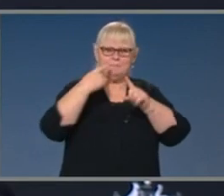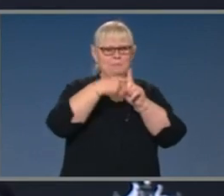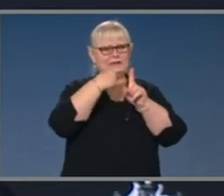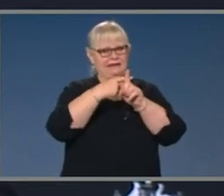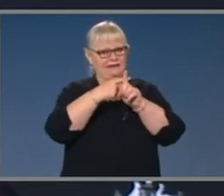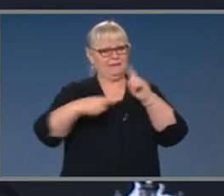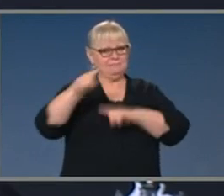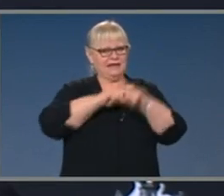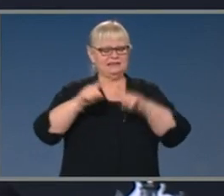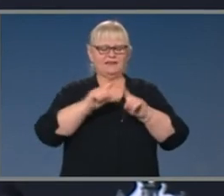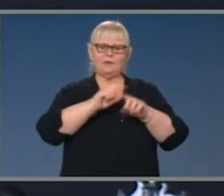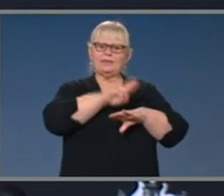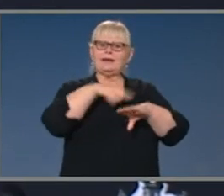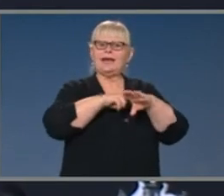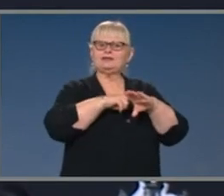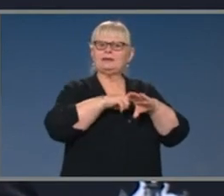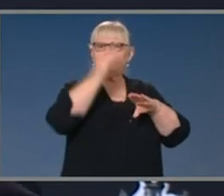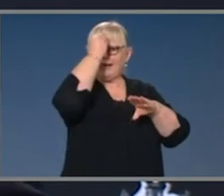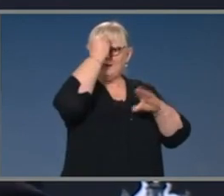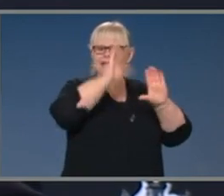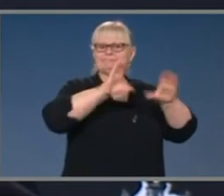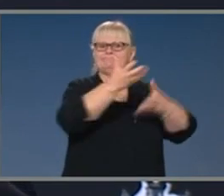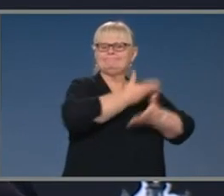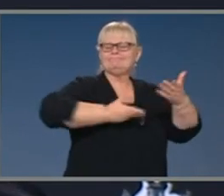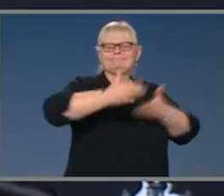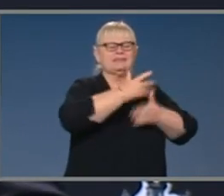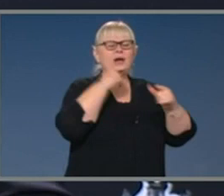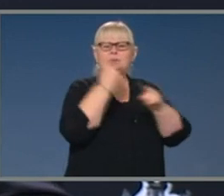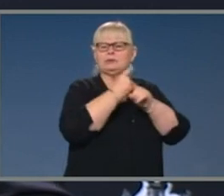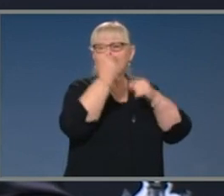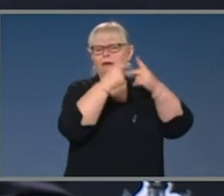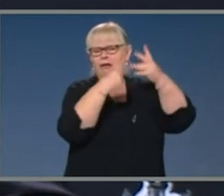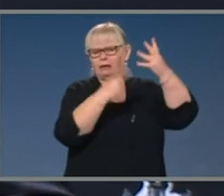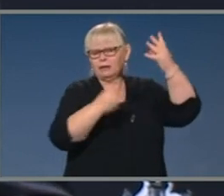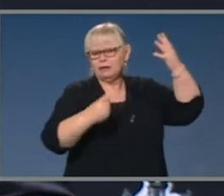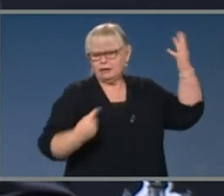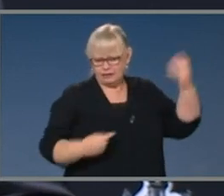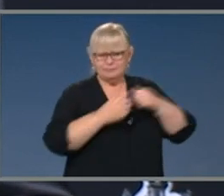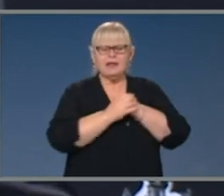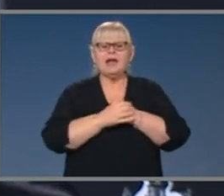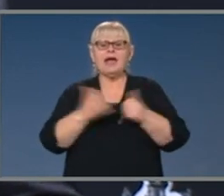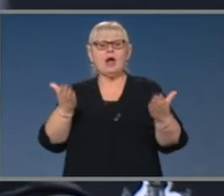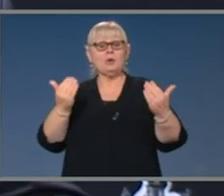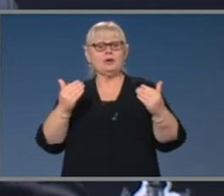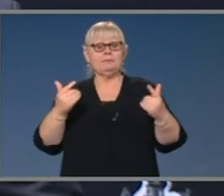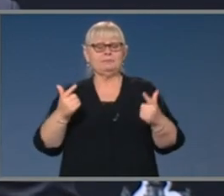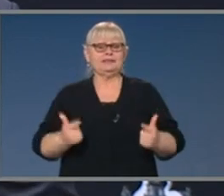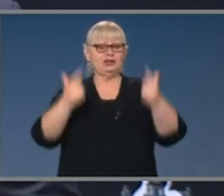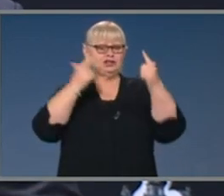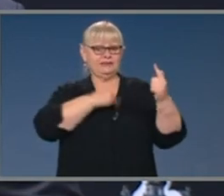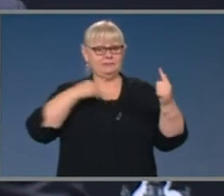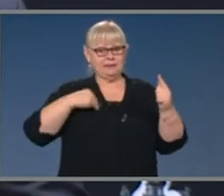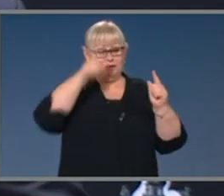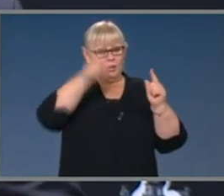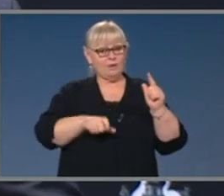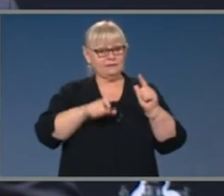the National Cabinet today. Many issues on the table today, and I welcome, of course, the Chief Medical Officer, Professor Brendan Murphy,